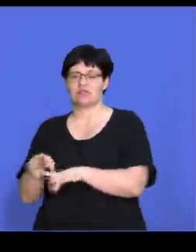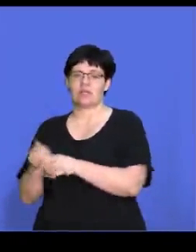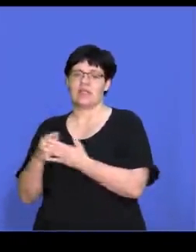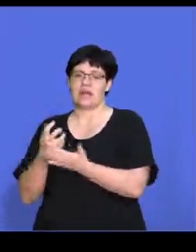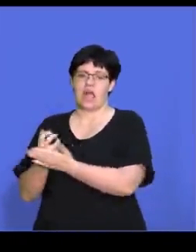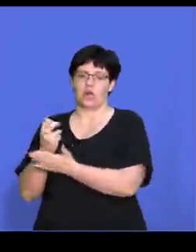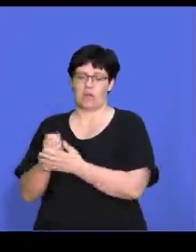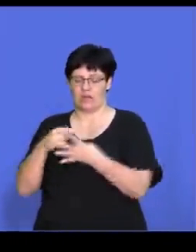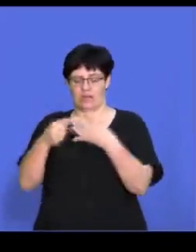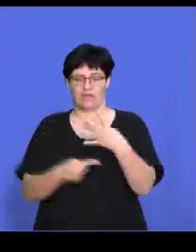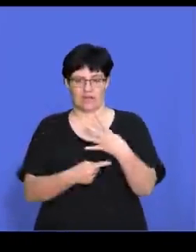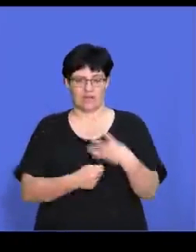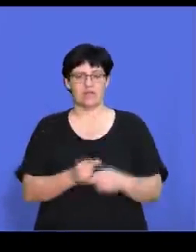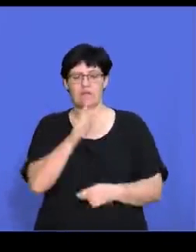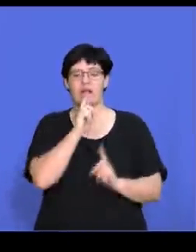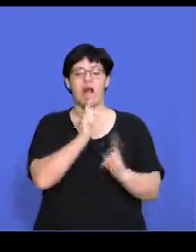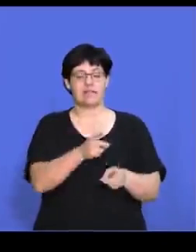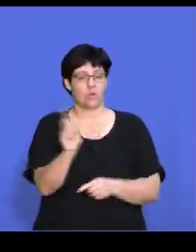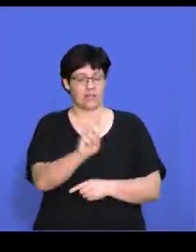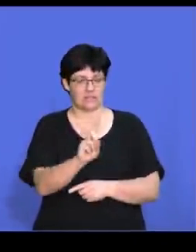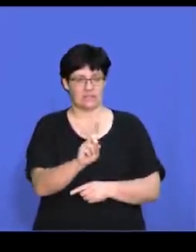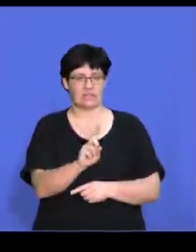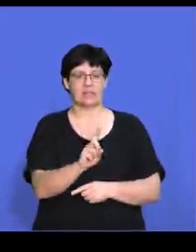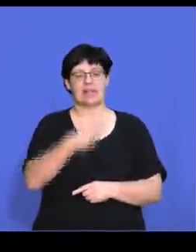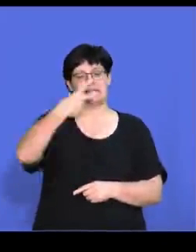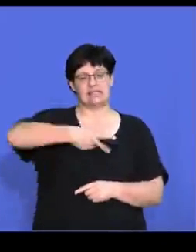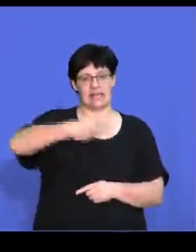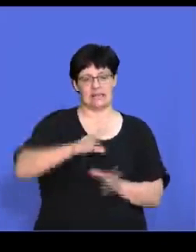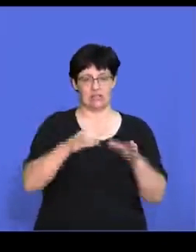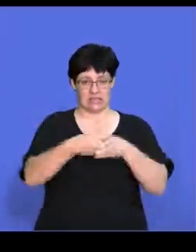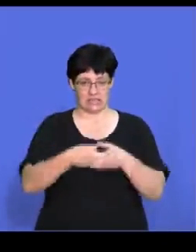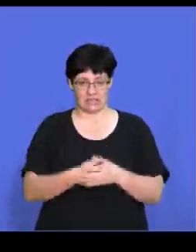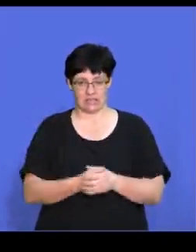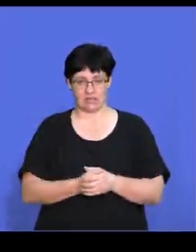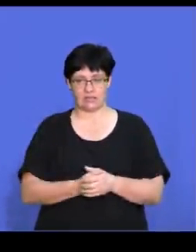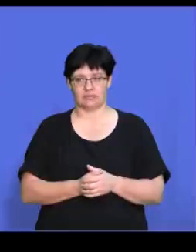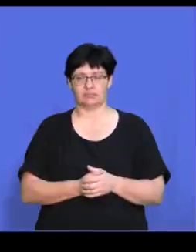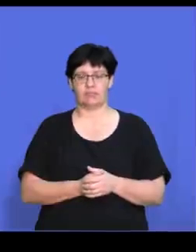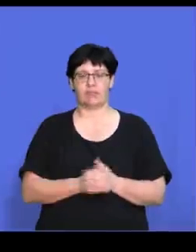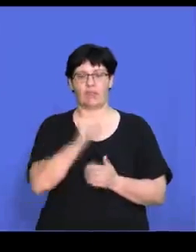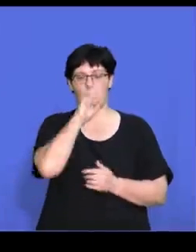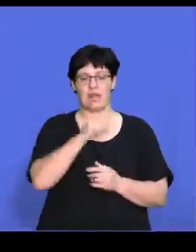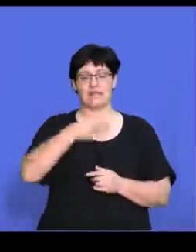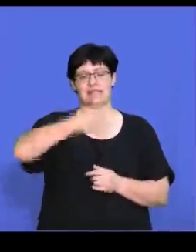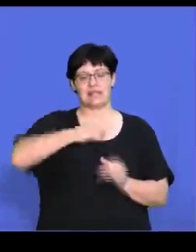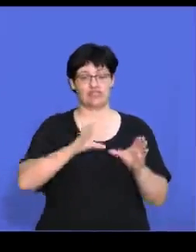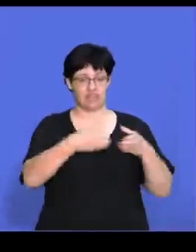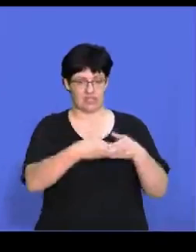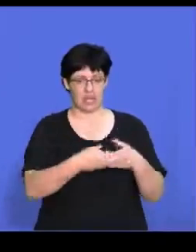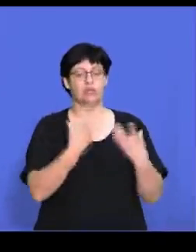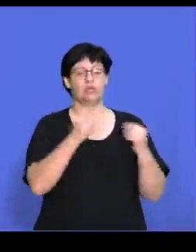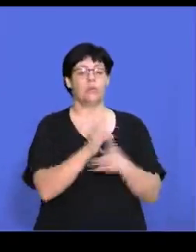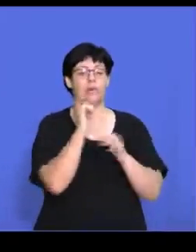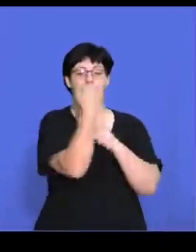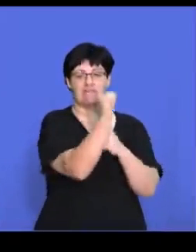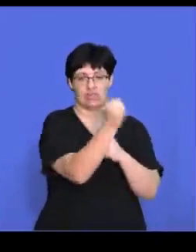sector, and then the economic sector. So we look at our answer. The answer is the secondary sector. Remember that, uh,